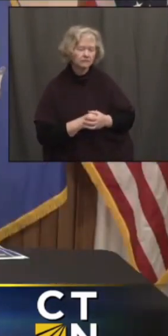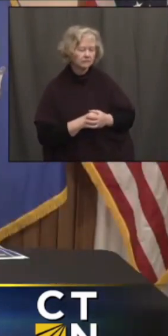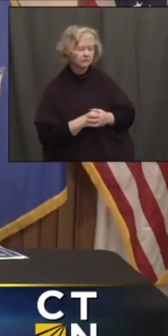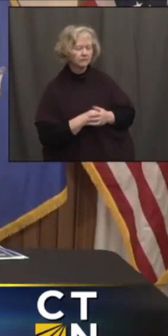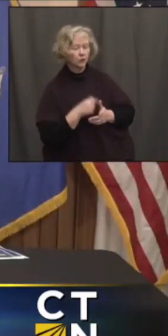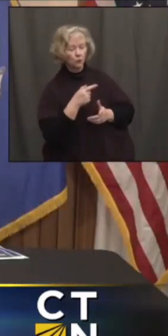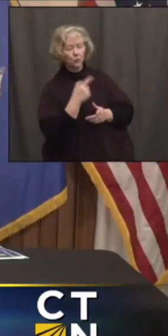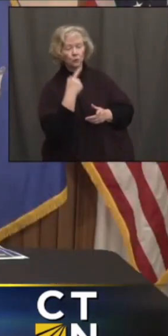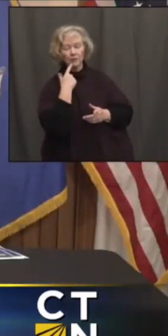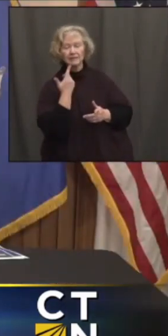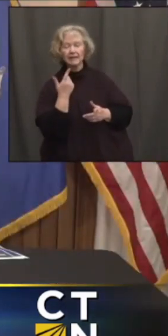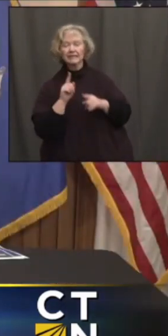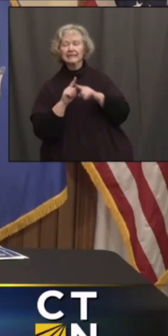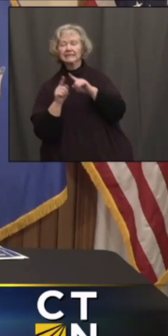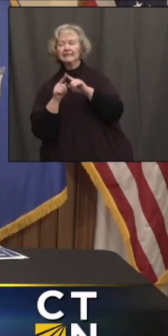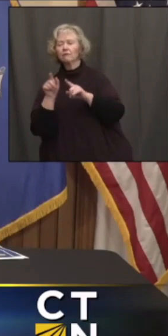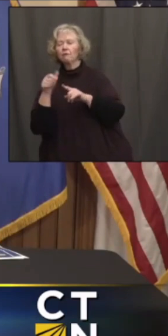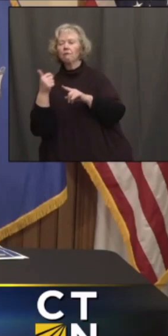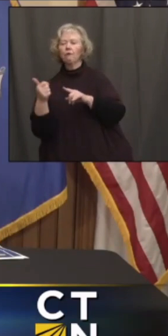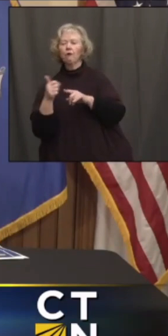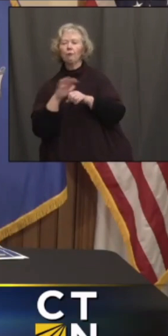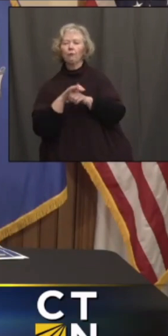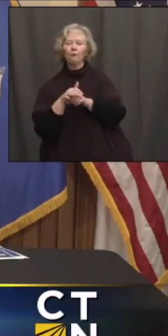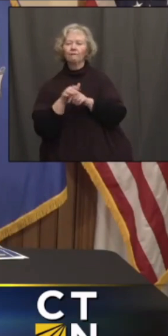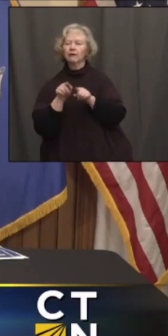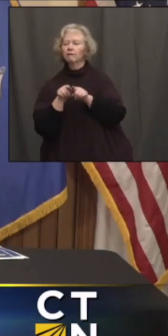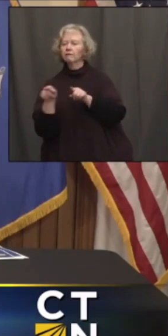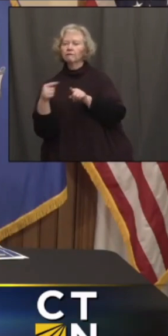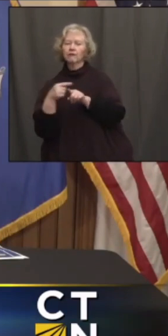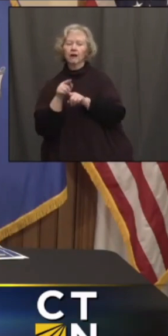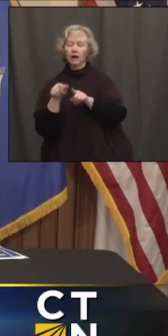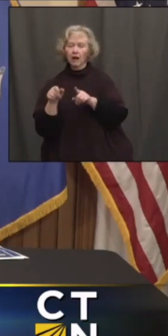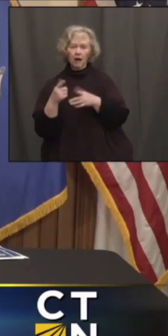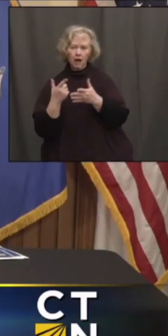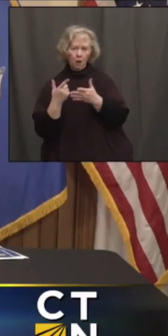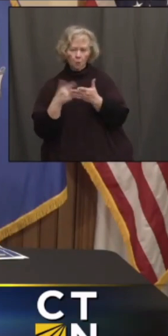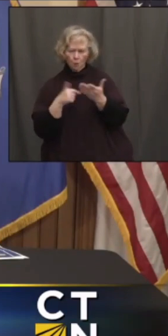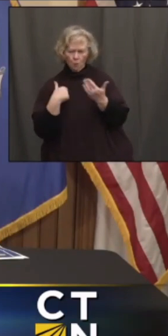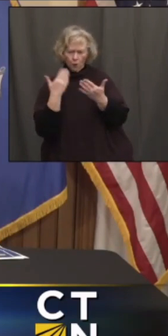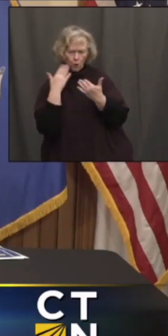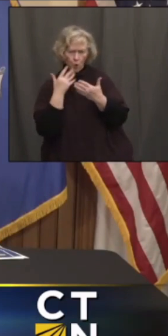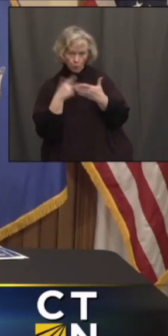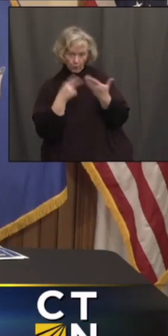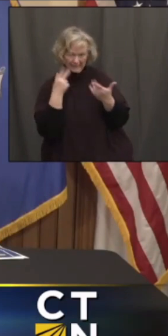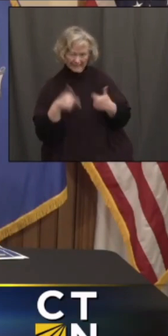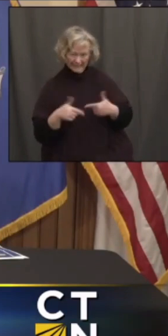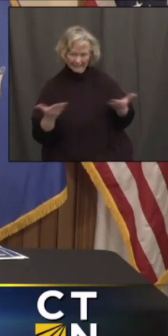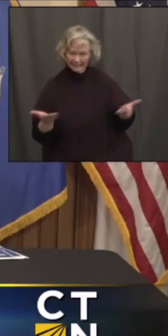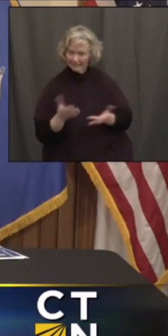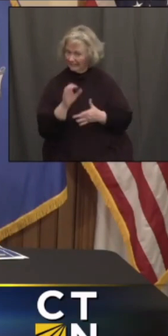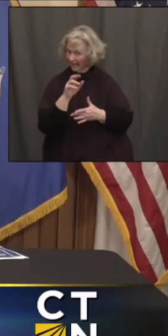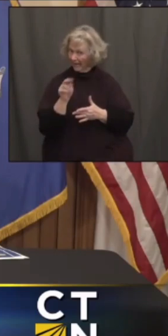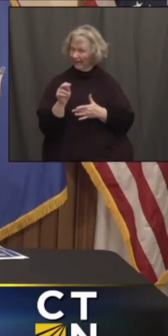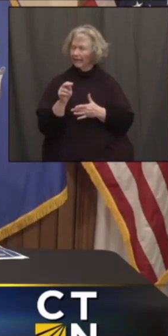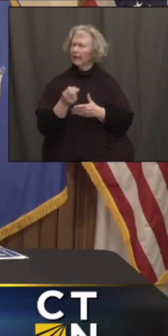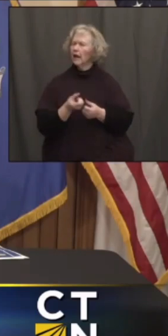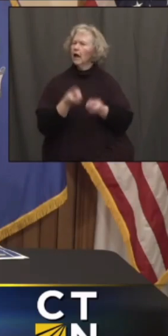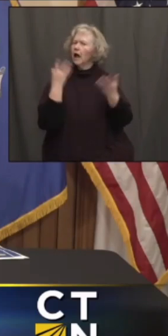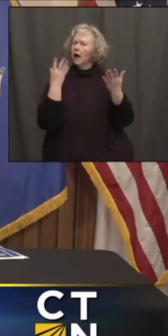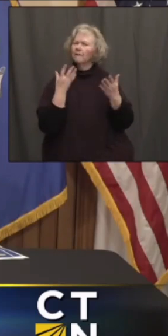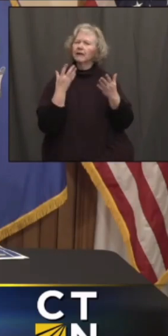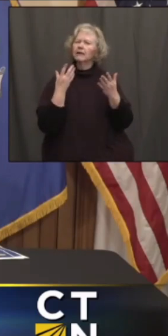wild card. What is the latest data on what Connecticut is seeing as the type of variants and the number of cases?